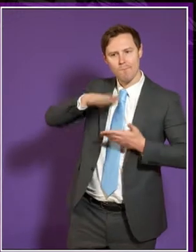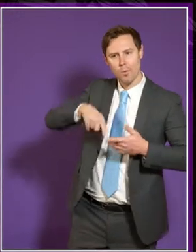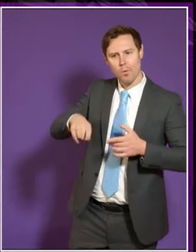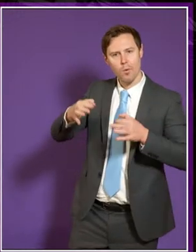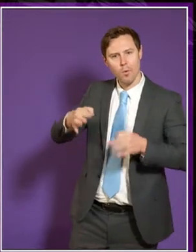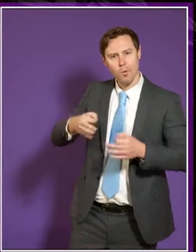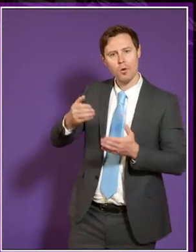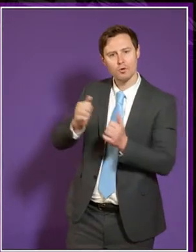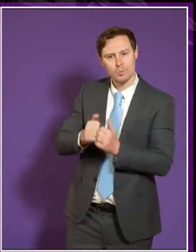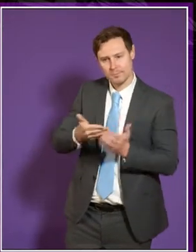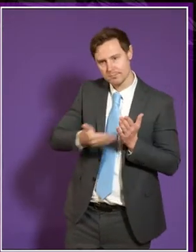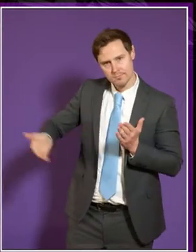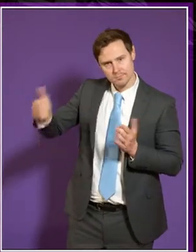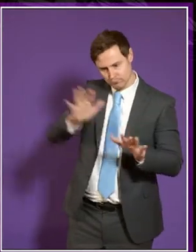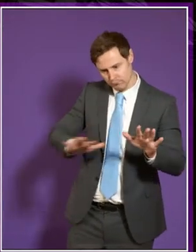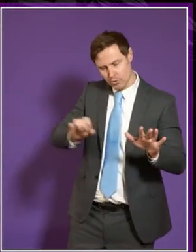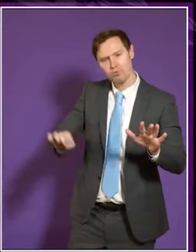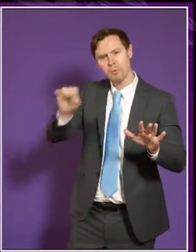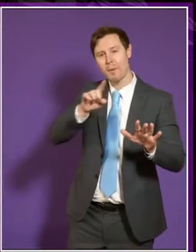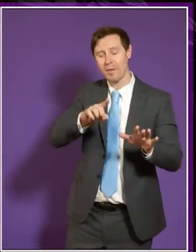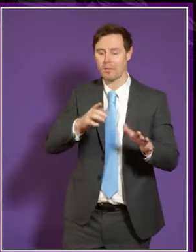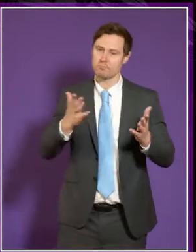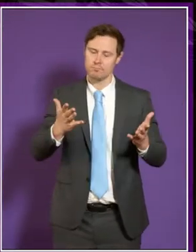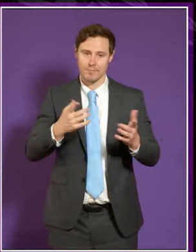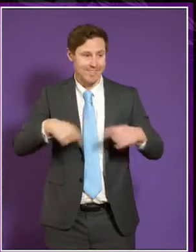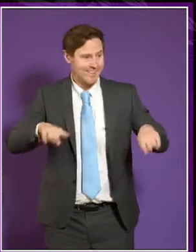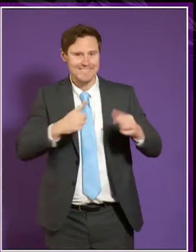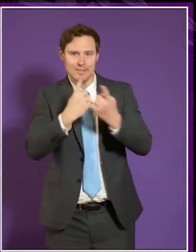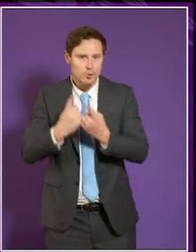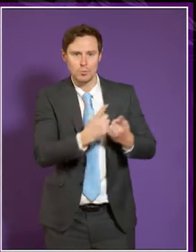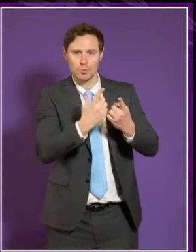good. After all, this is an issue we all have in common.